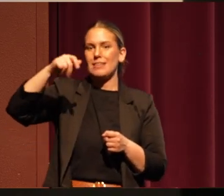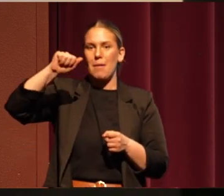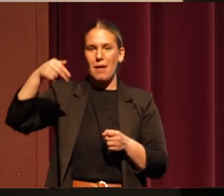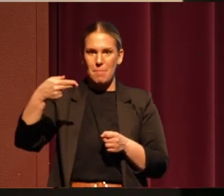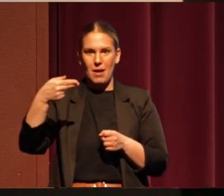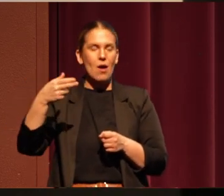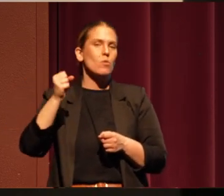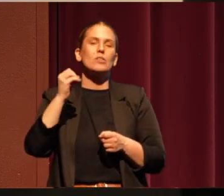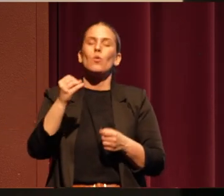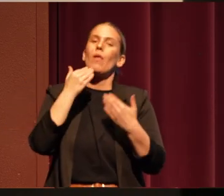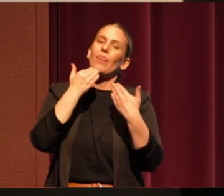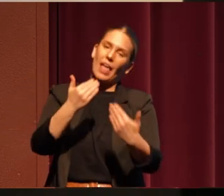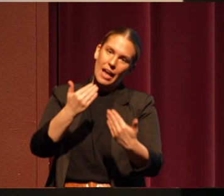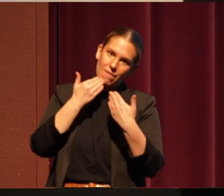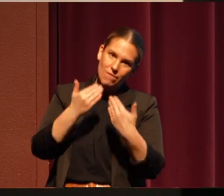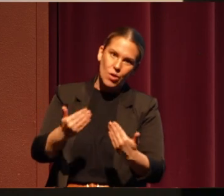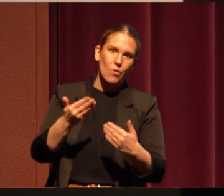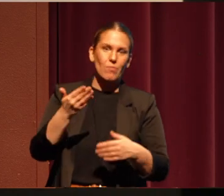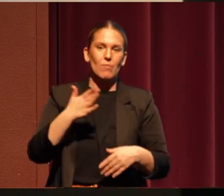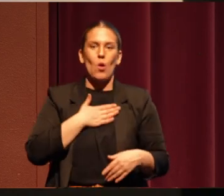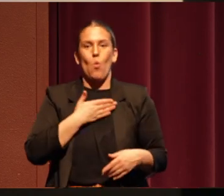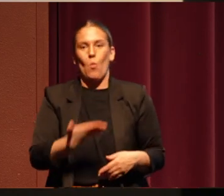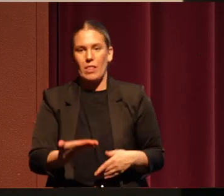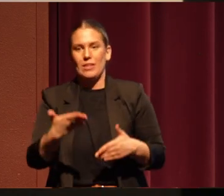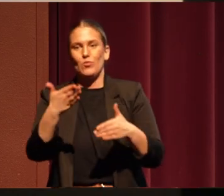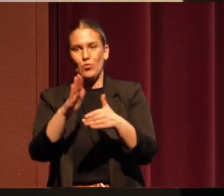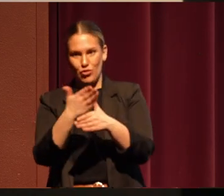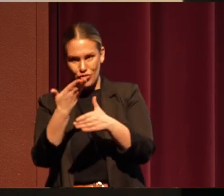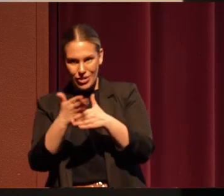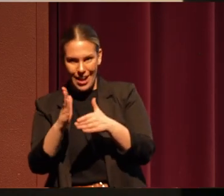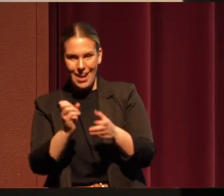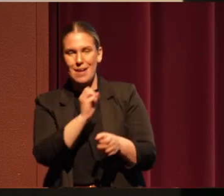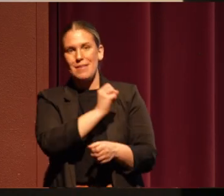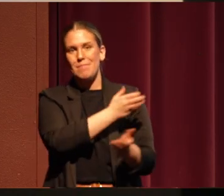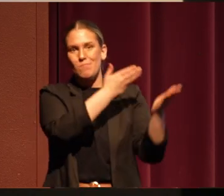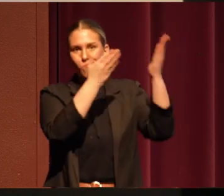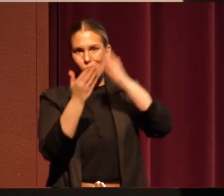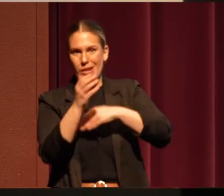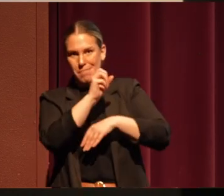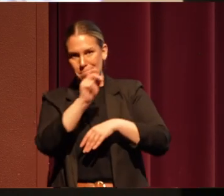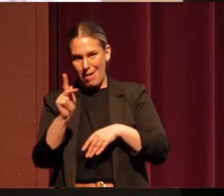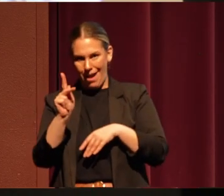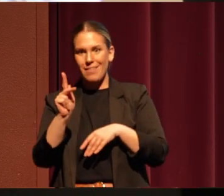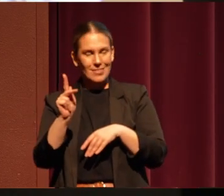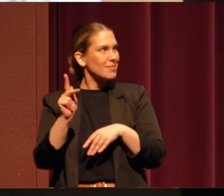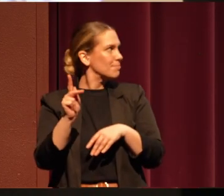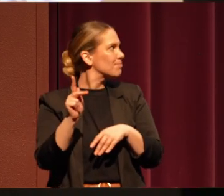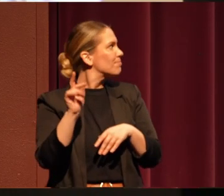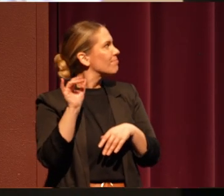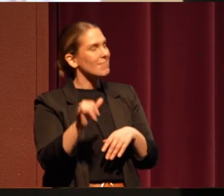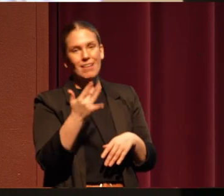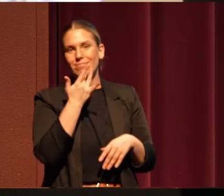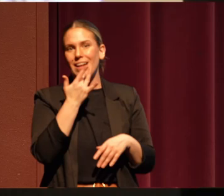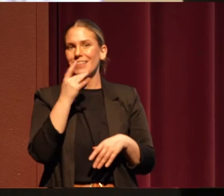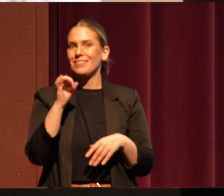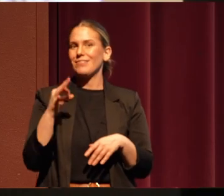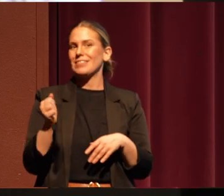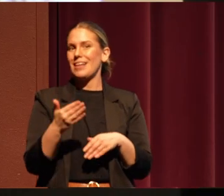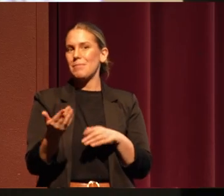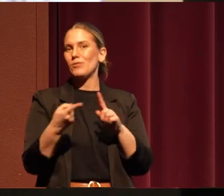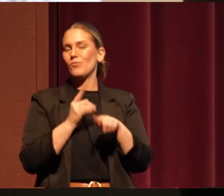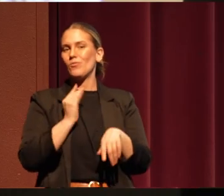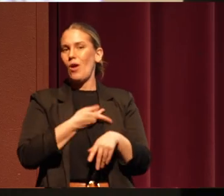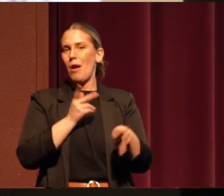Springs. And we're so thankful that they're willing to share and bring us back in a good way. And I want you to take